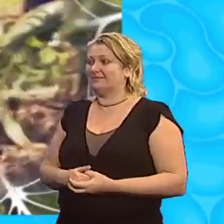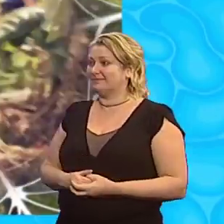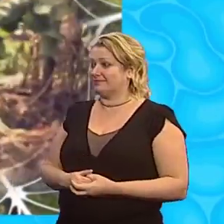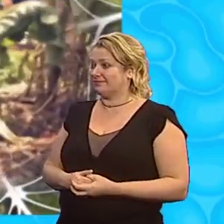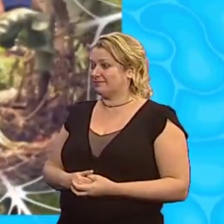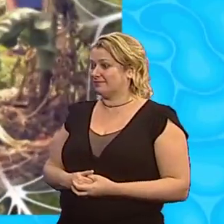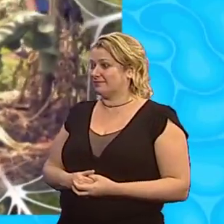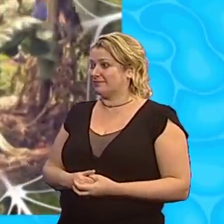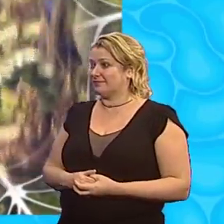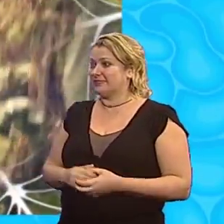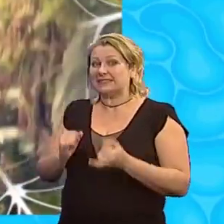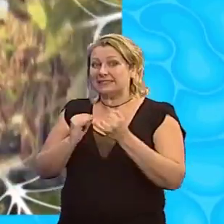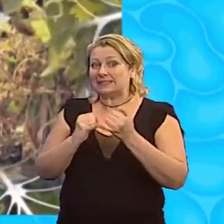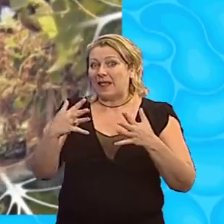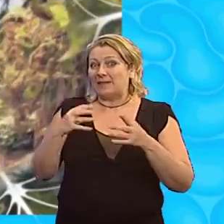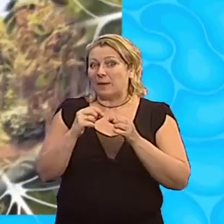Silver beet